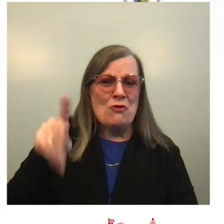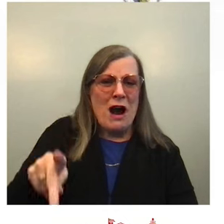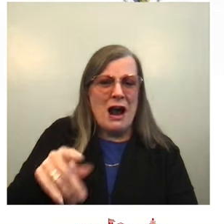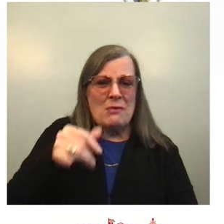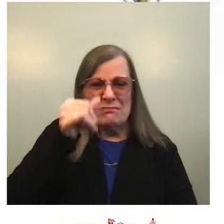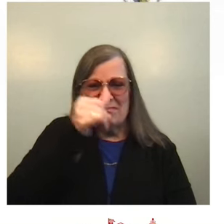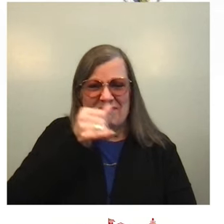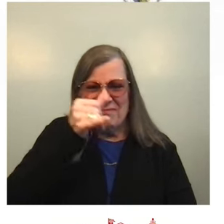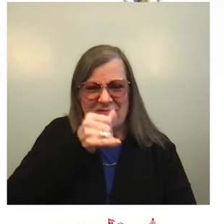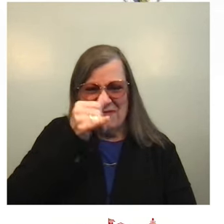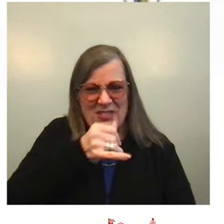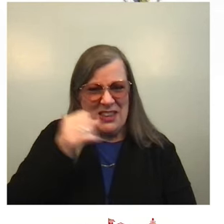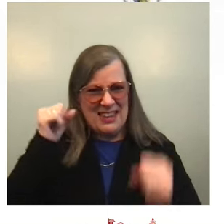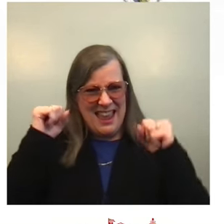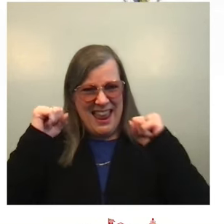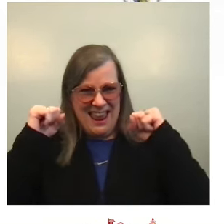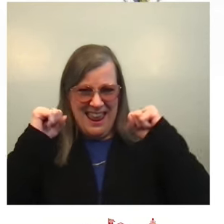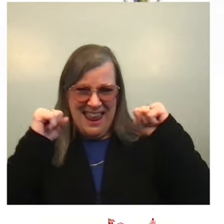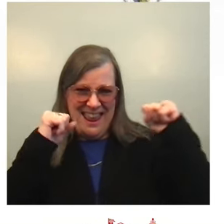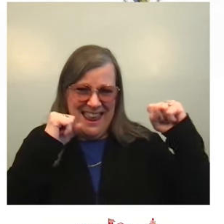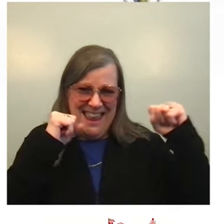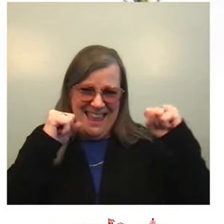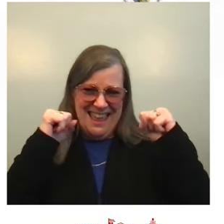To the gumdrop pinners.